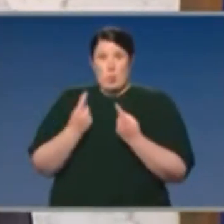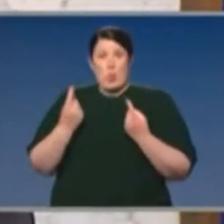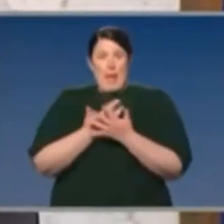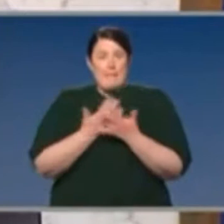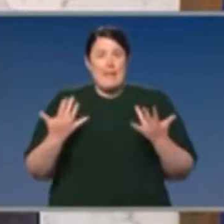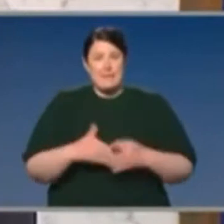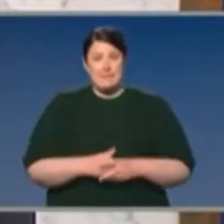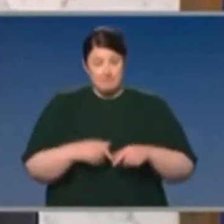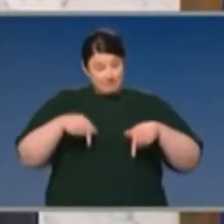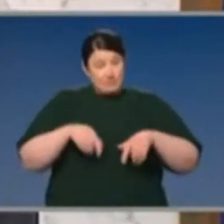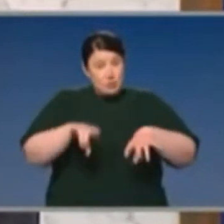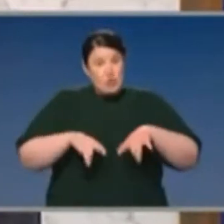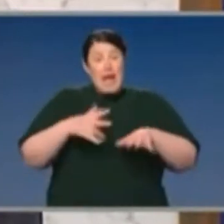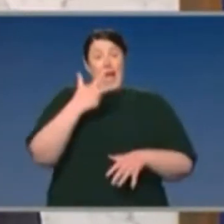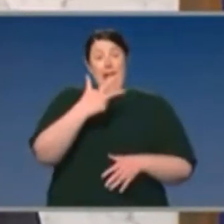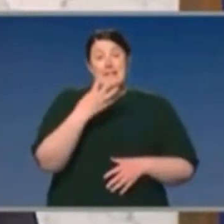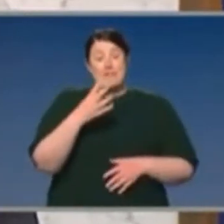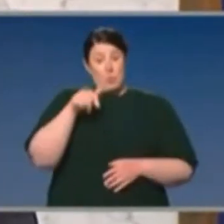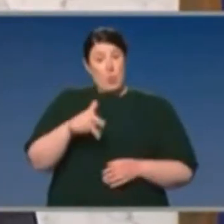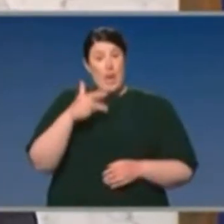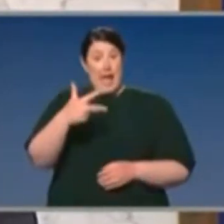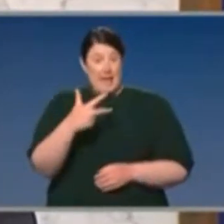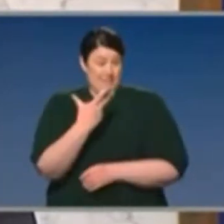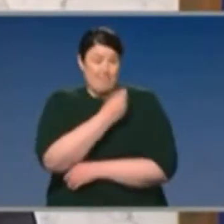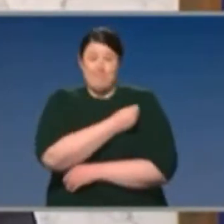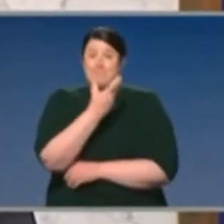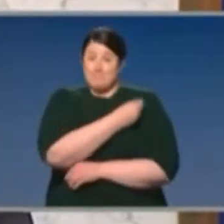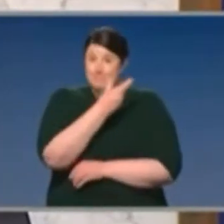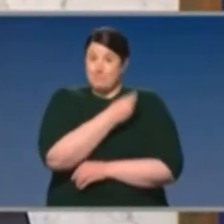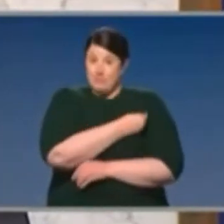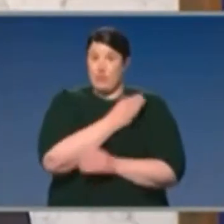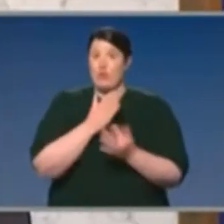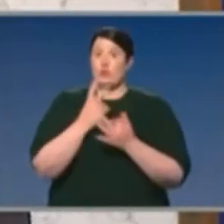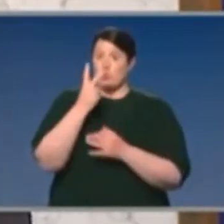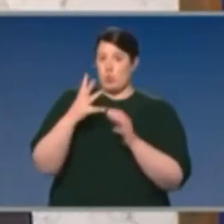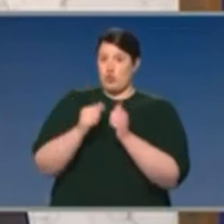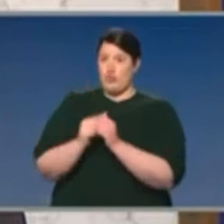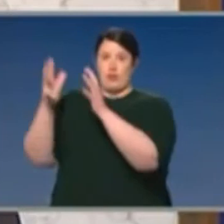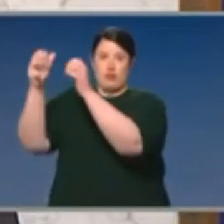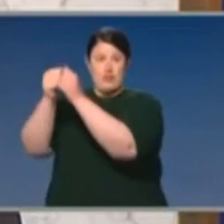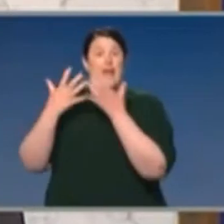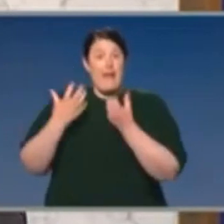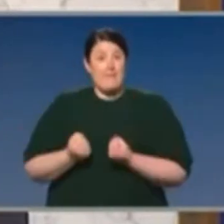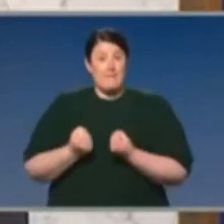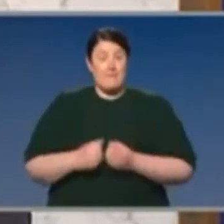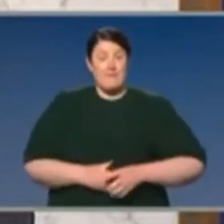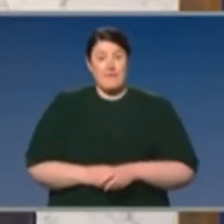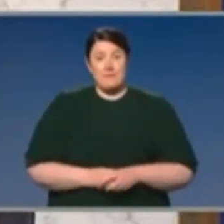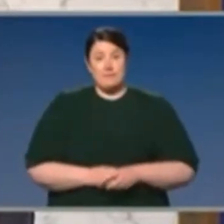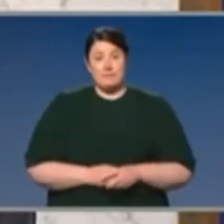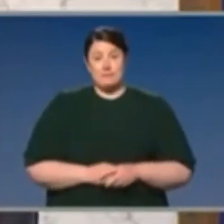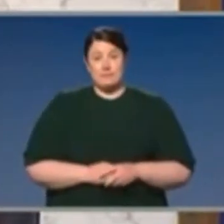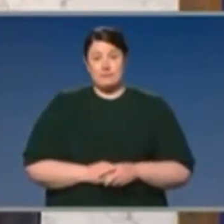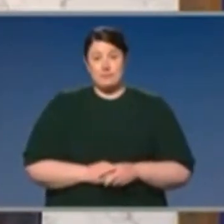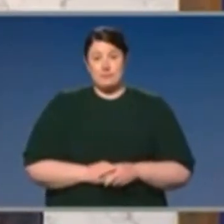84.8 million vaccine doses through two agreements, 33.8